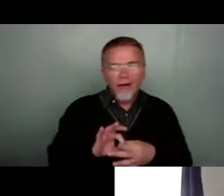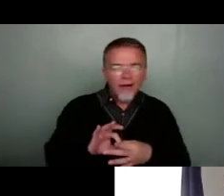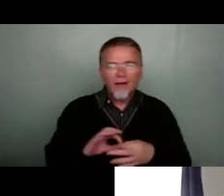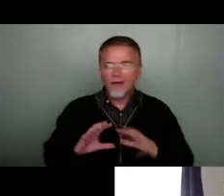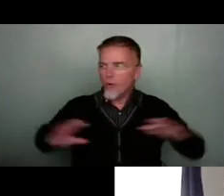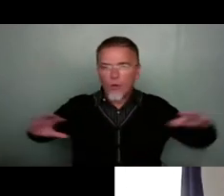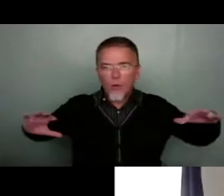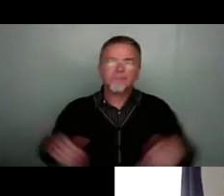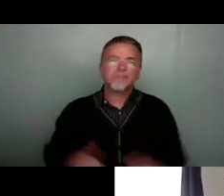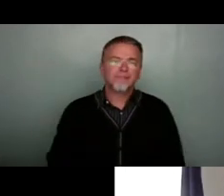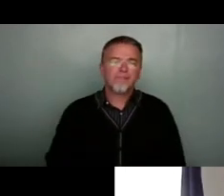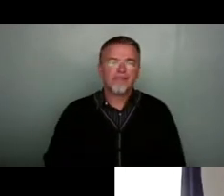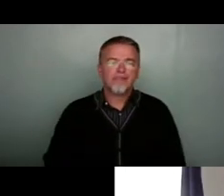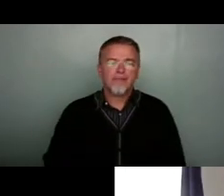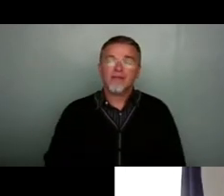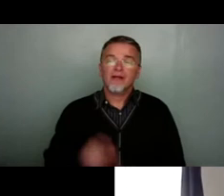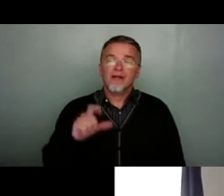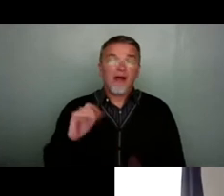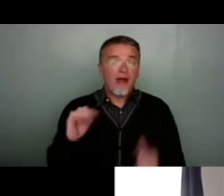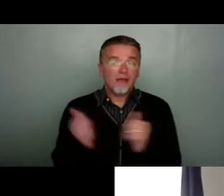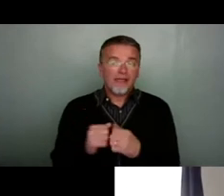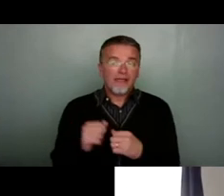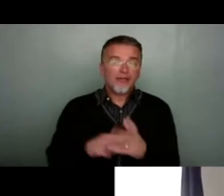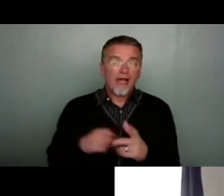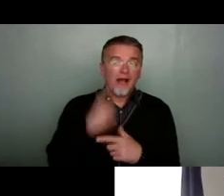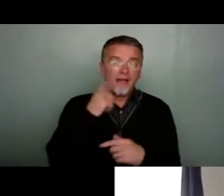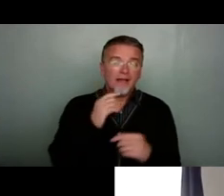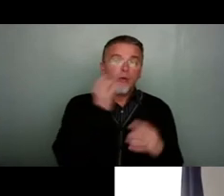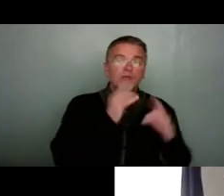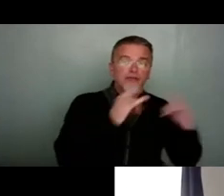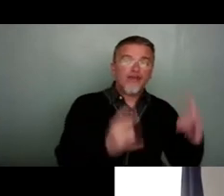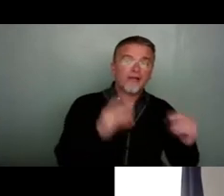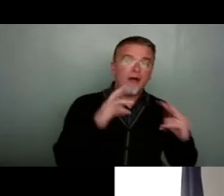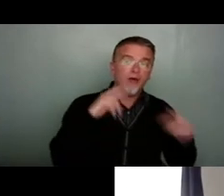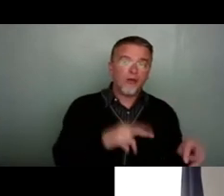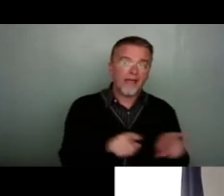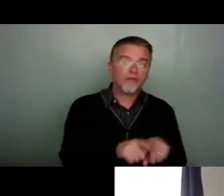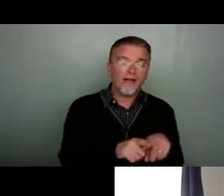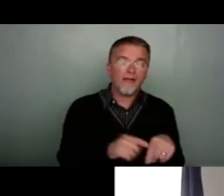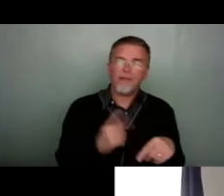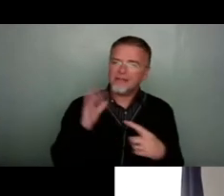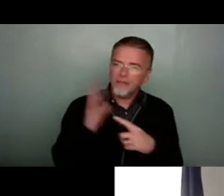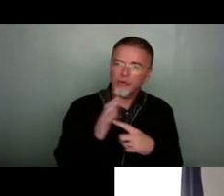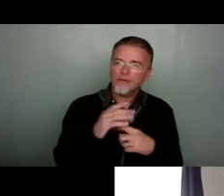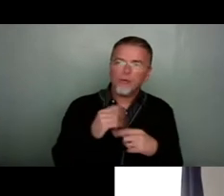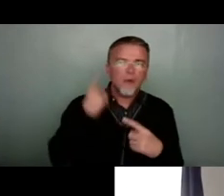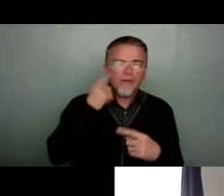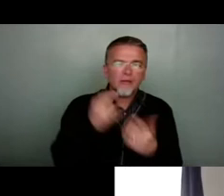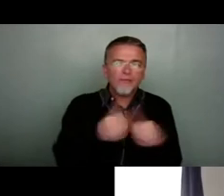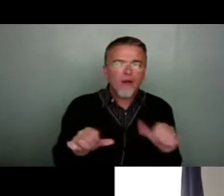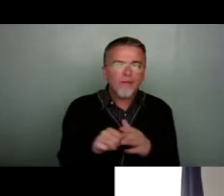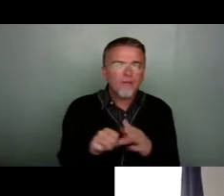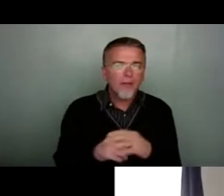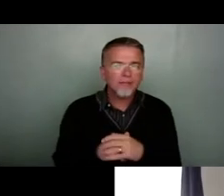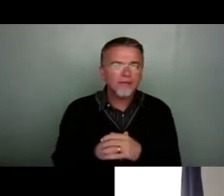I agree, Jack. And I think it's definitely something that watershed are looking at, but I think it's important that we don't think we've solved those problems, the